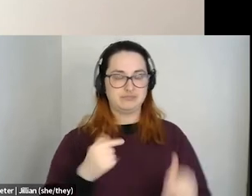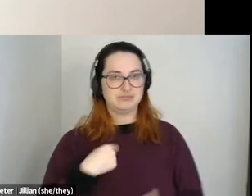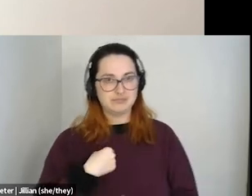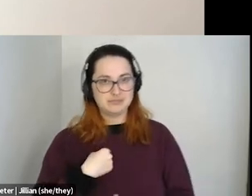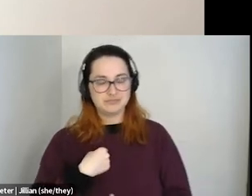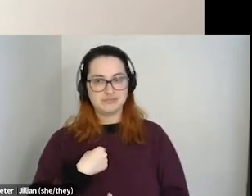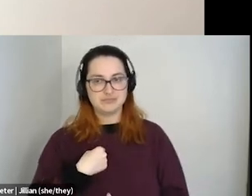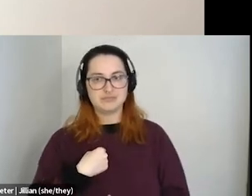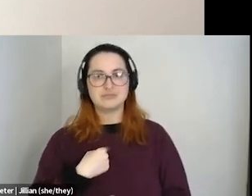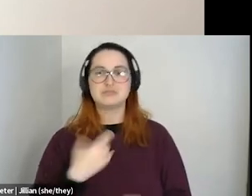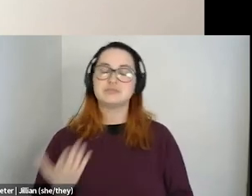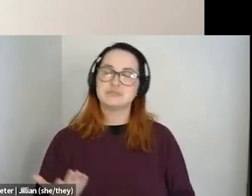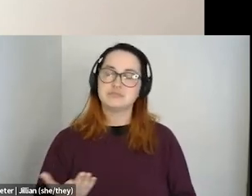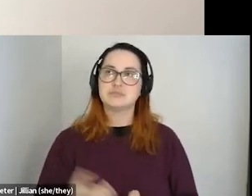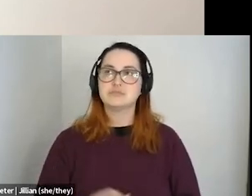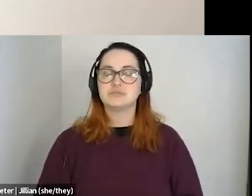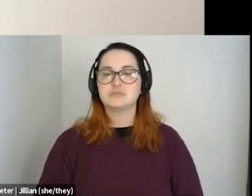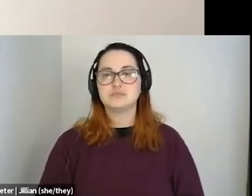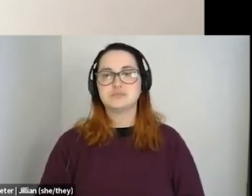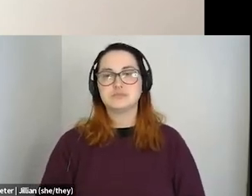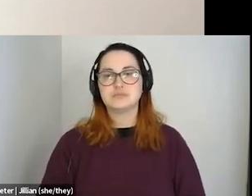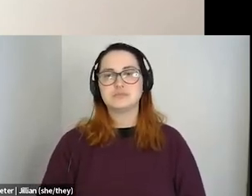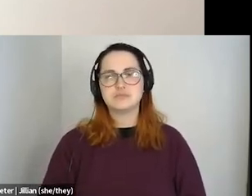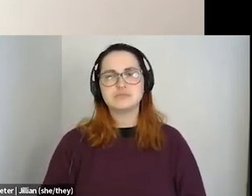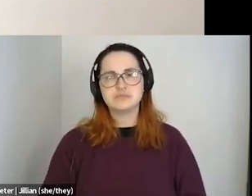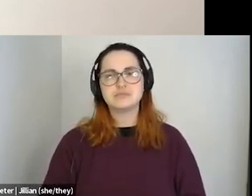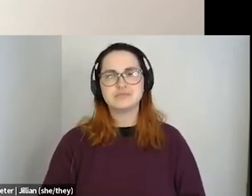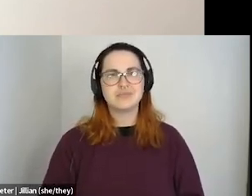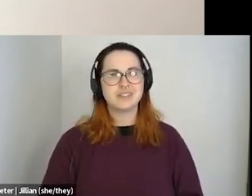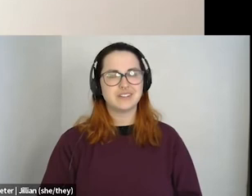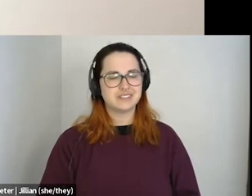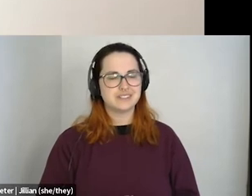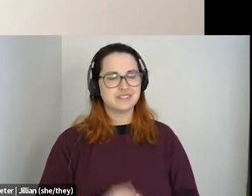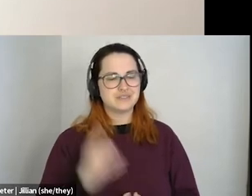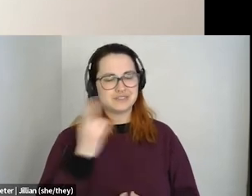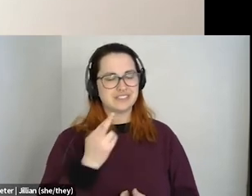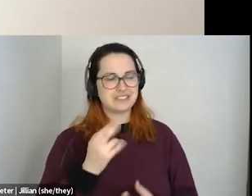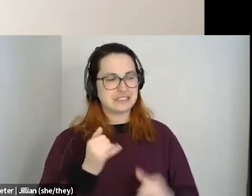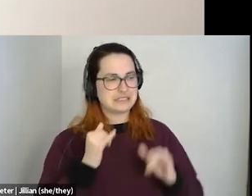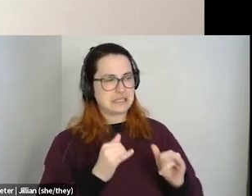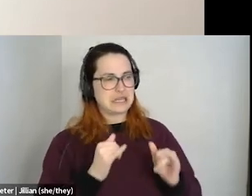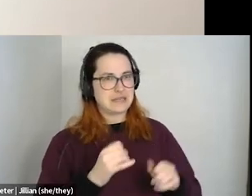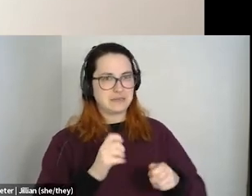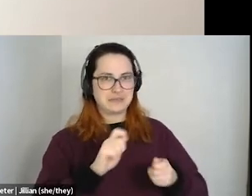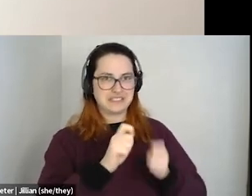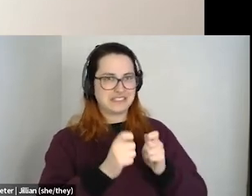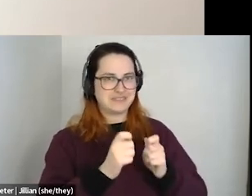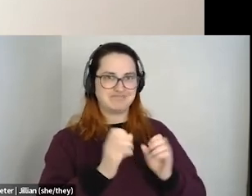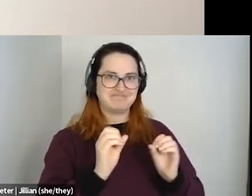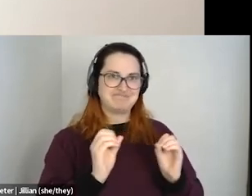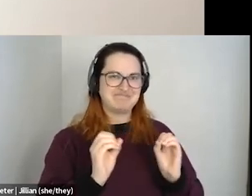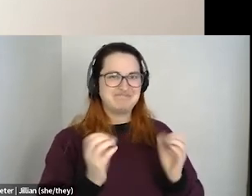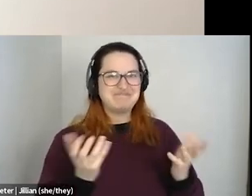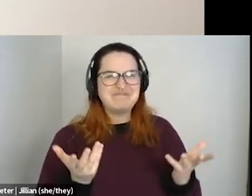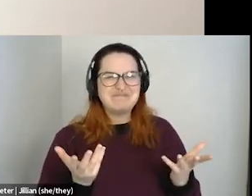mine when I was their age, but I think, um, yeah, just realizing that so much sort of hadn't changed sadly, um, was a big